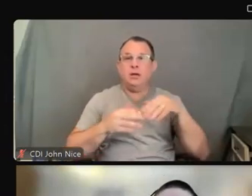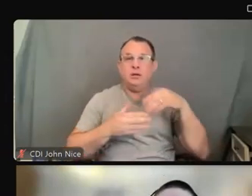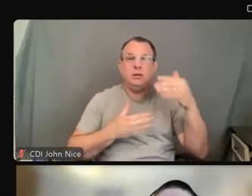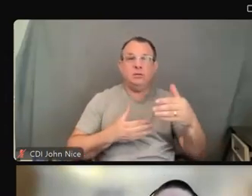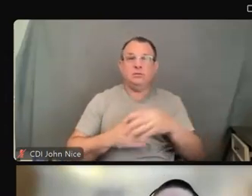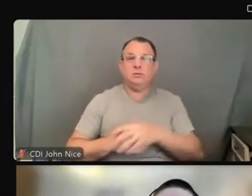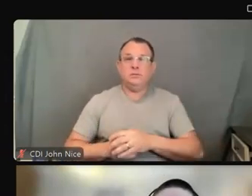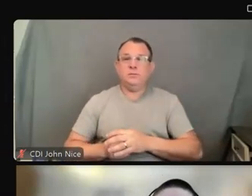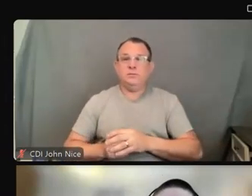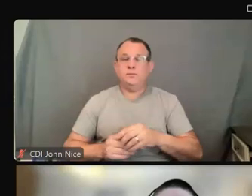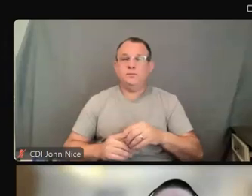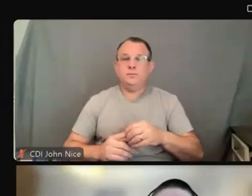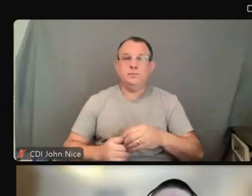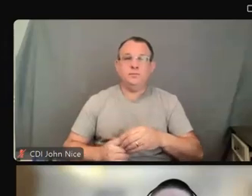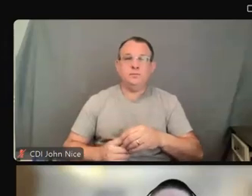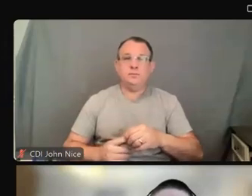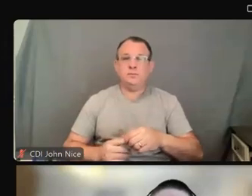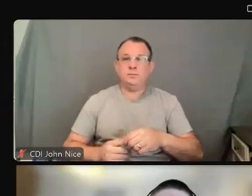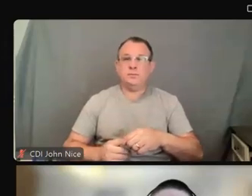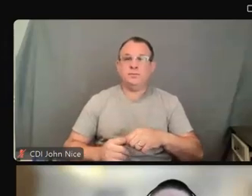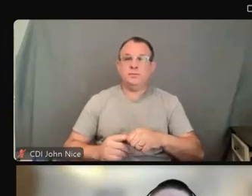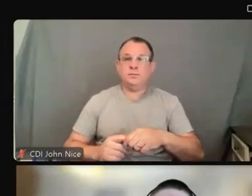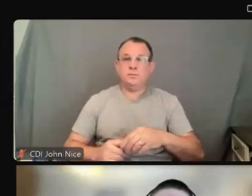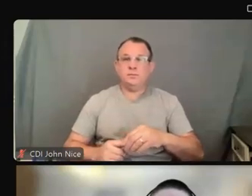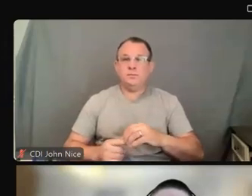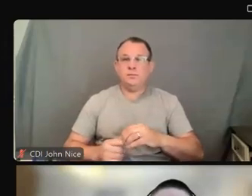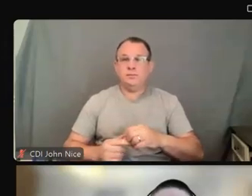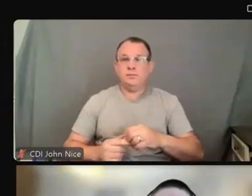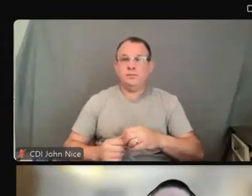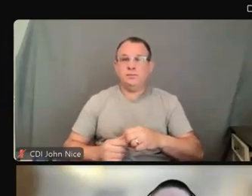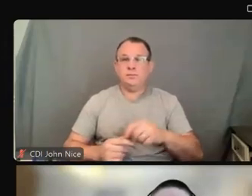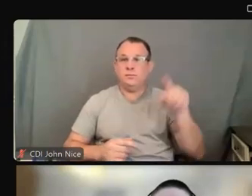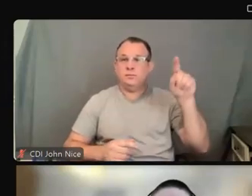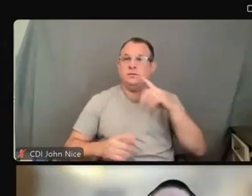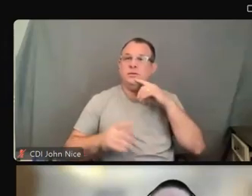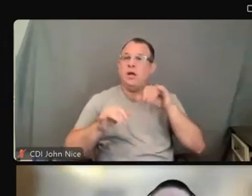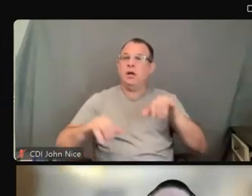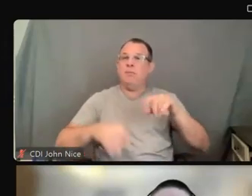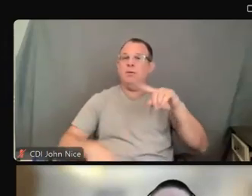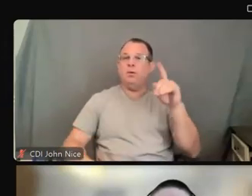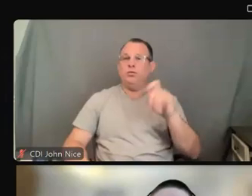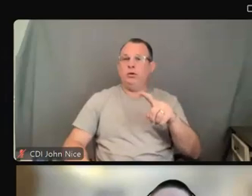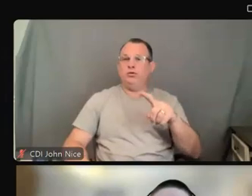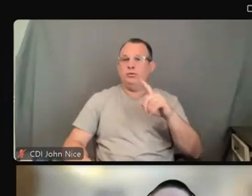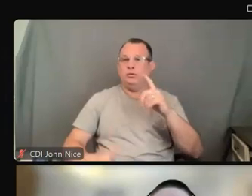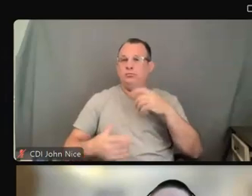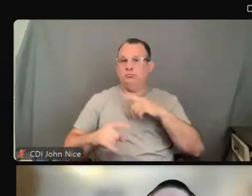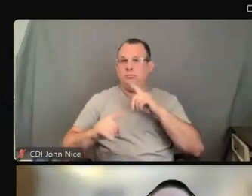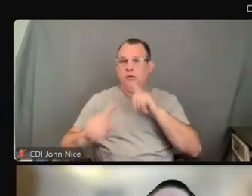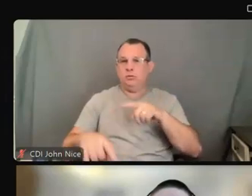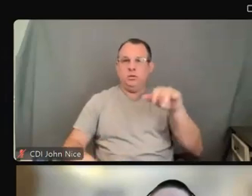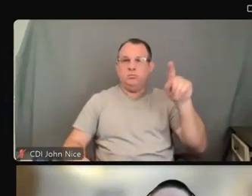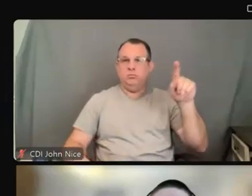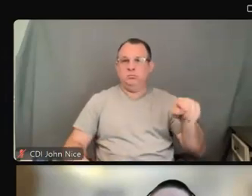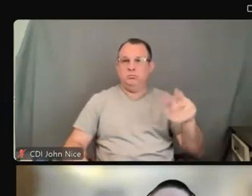On this slide, we include a few common questions and answers. I'll provide the answers